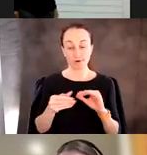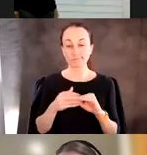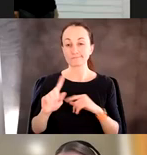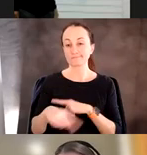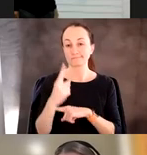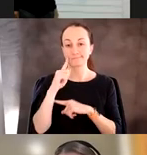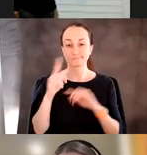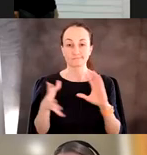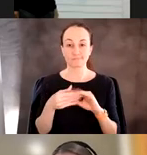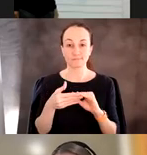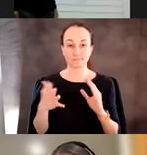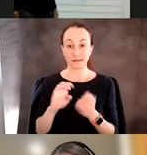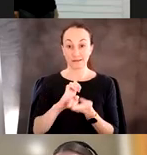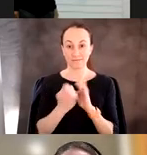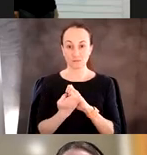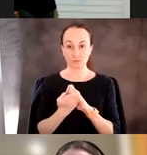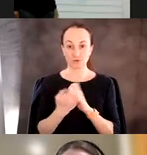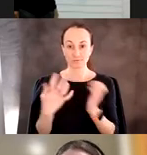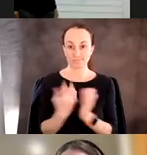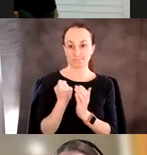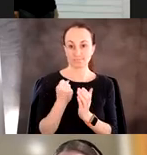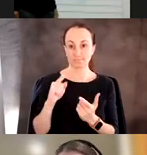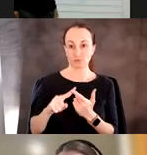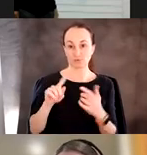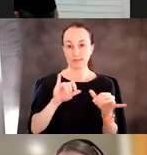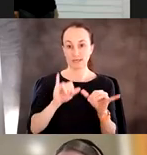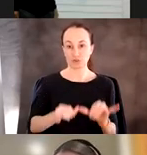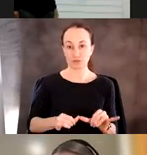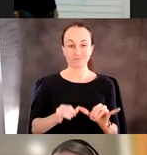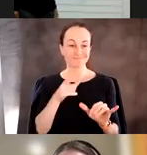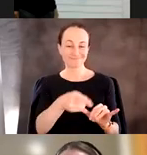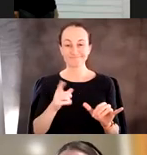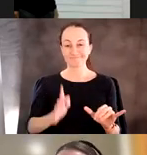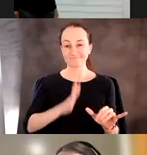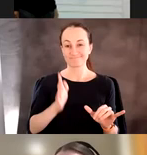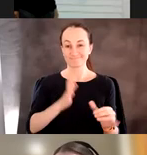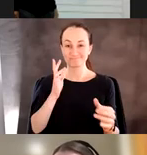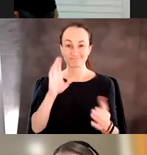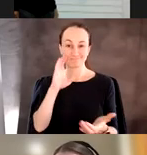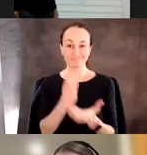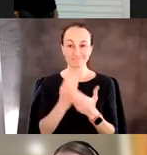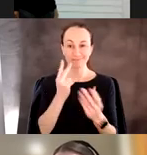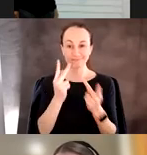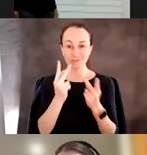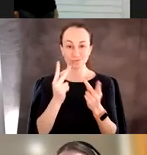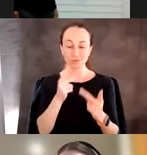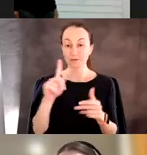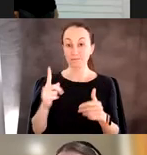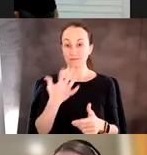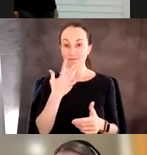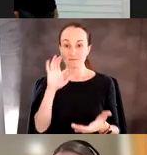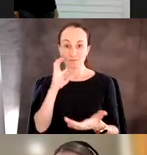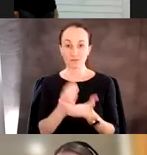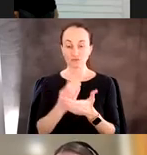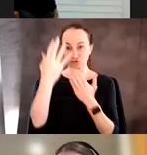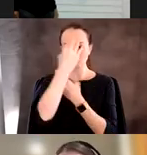using evolution to do engineering, and I'm going to start with this classic visual. This is my favorite sort of picture to communicate the